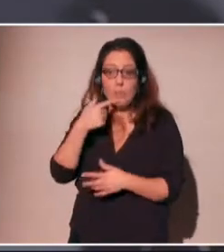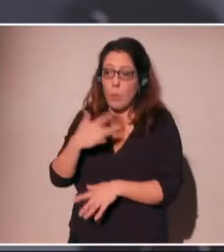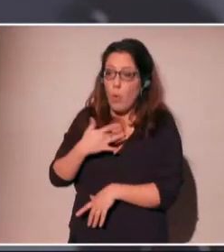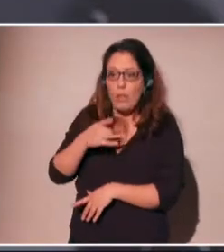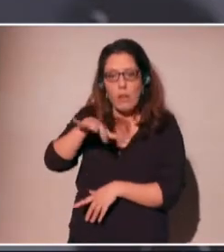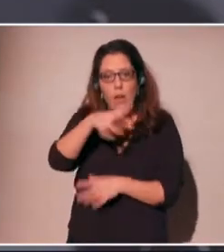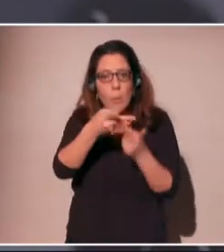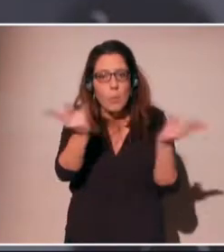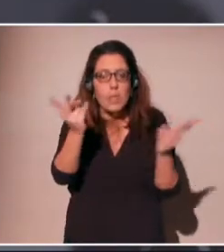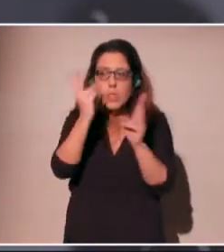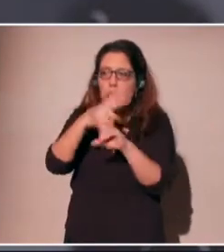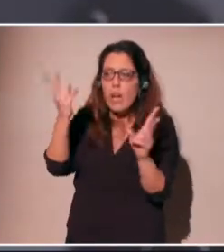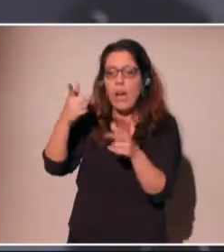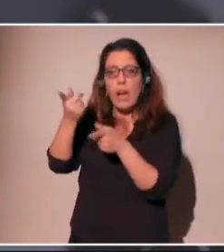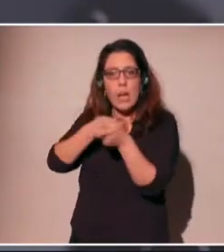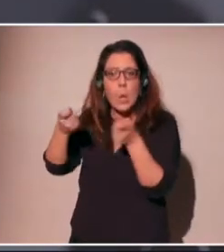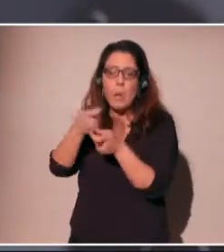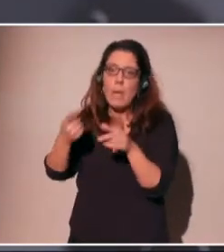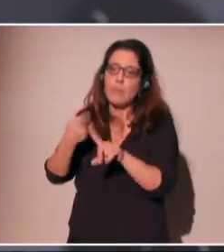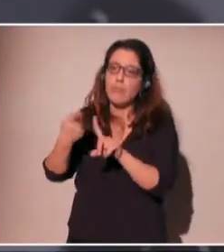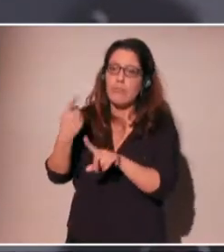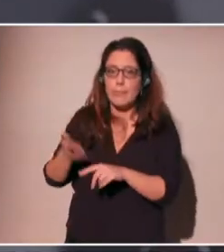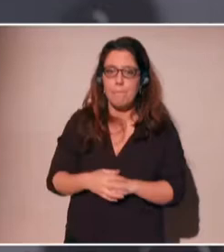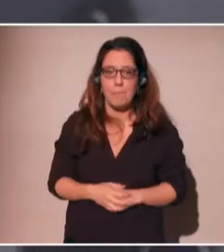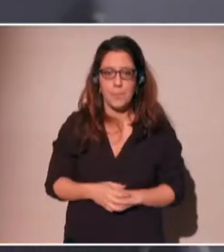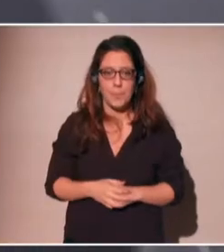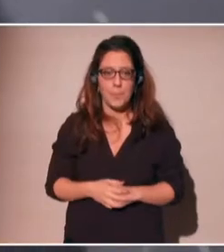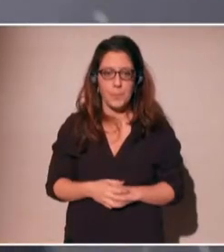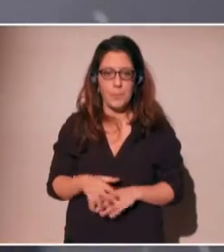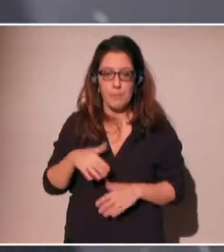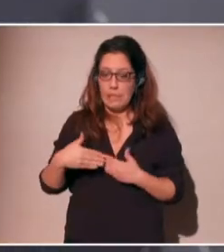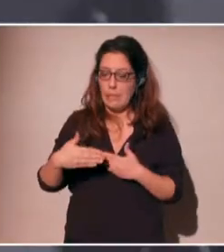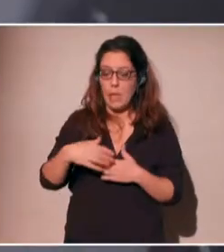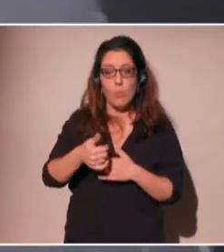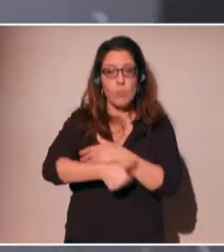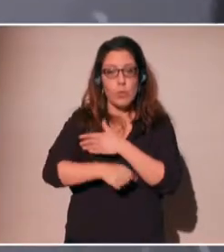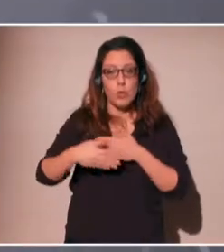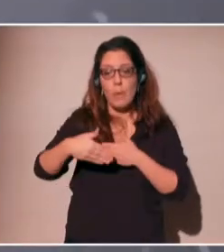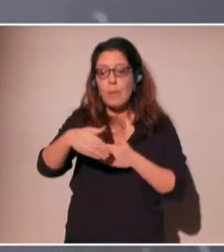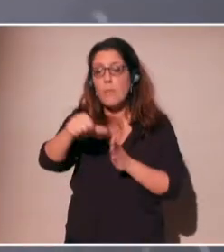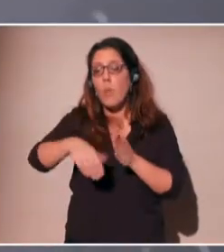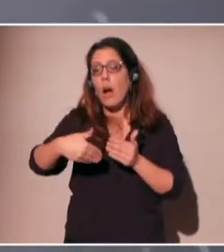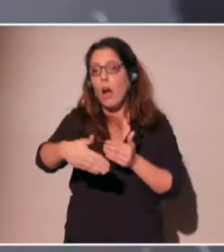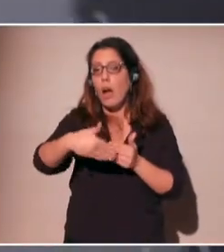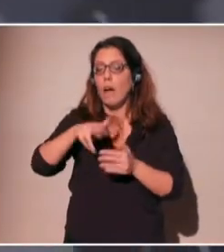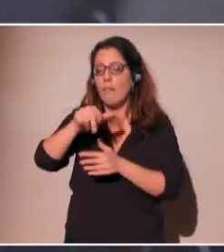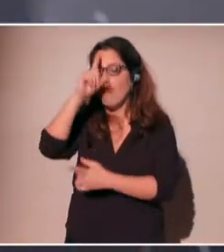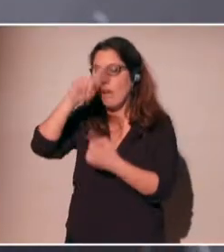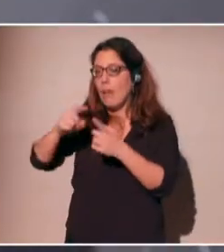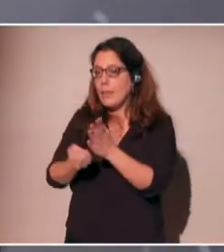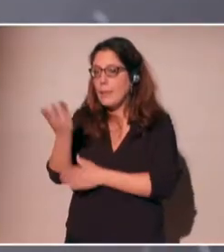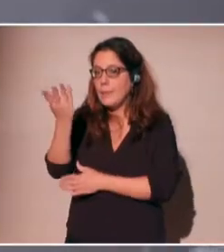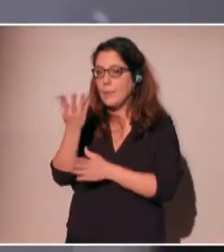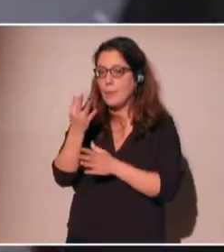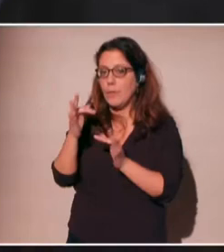which can have a public interest and could be vitally important for our countries or societies.